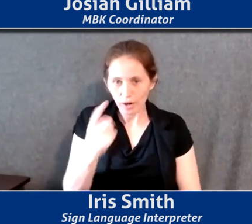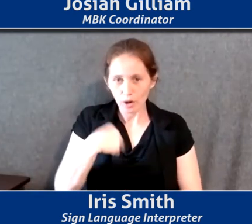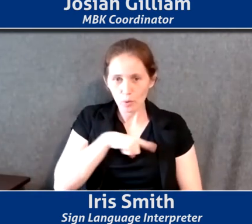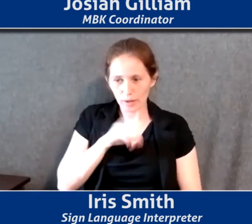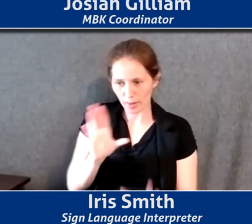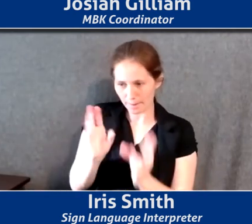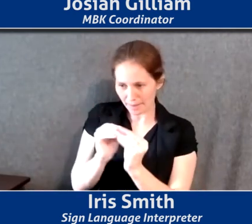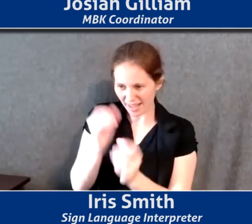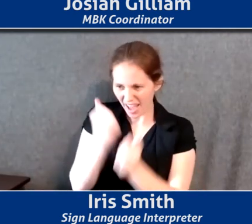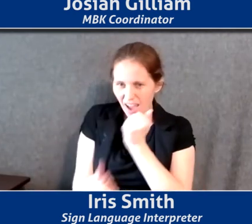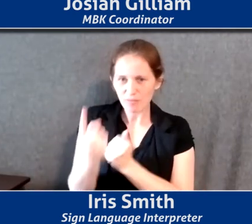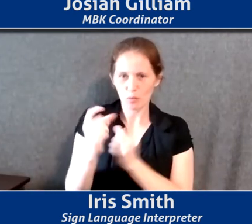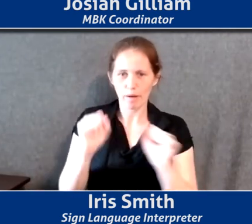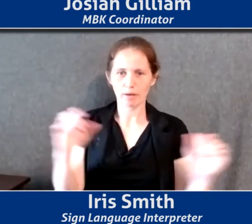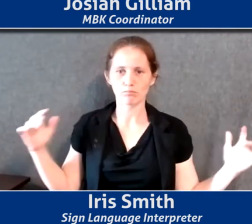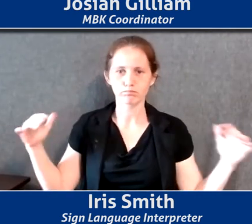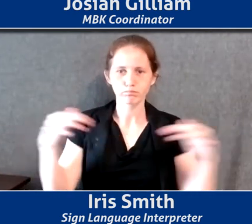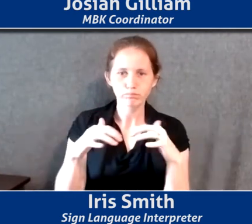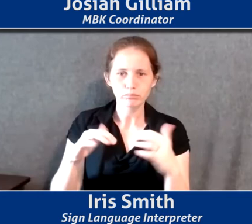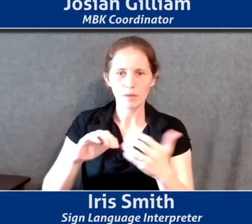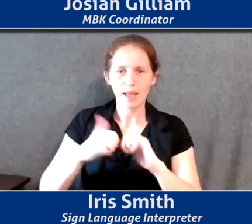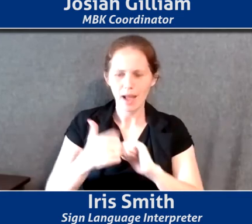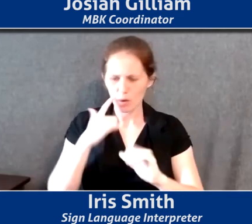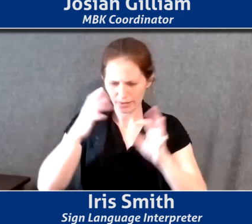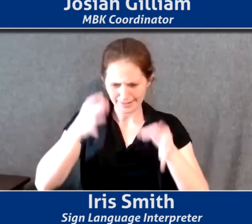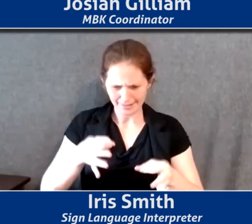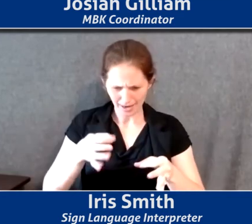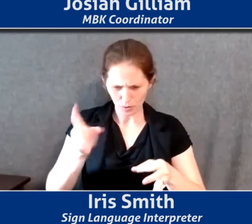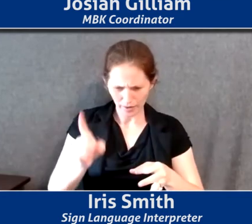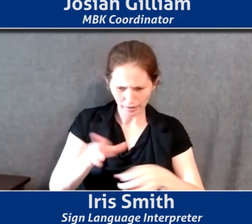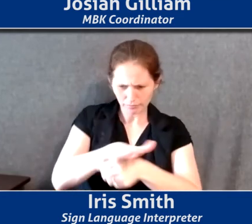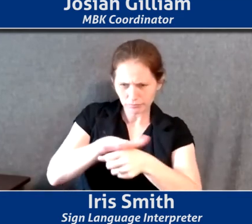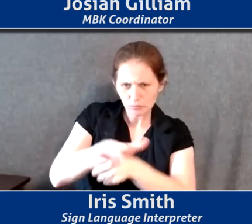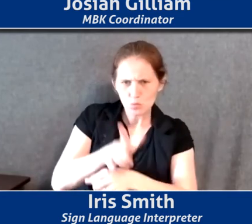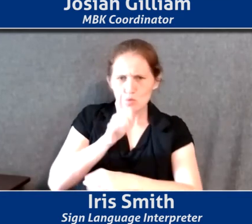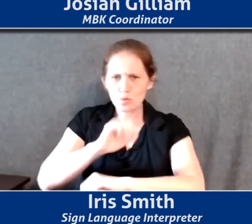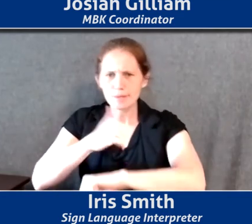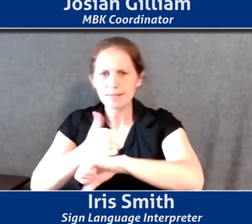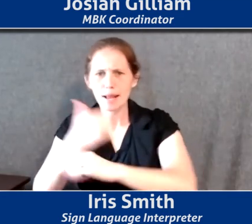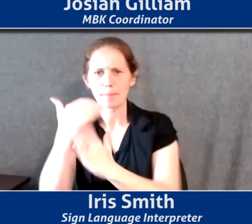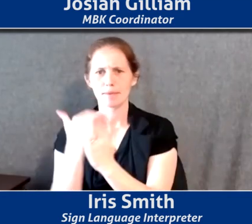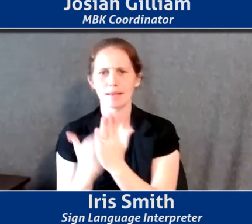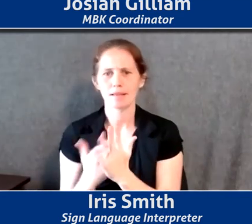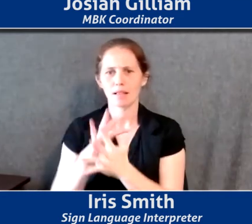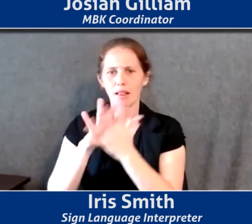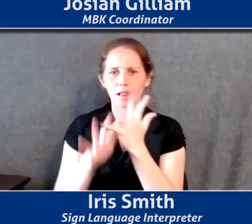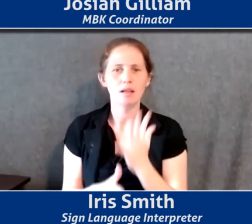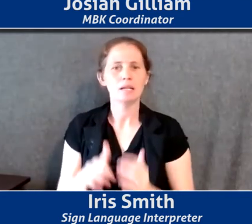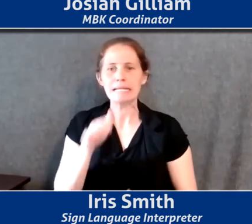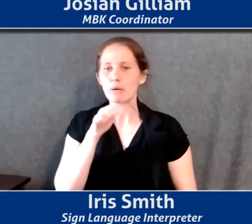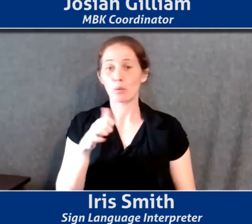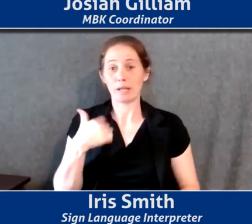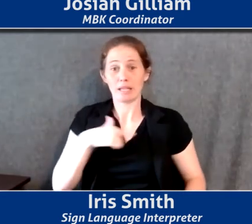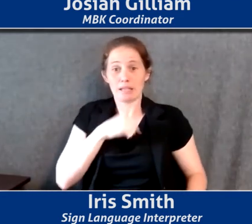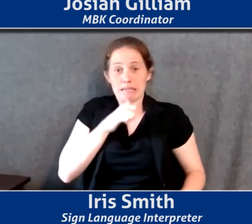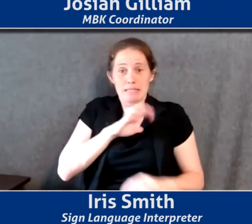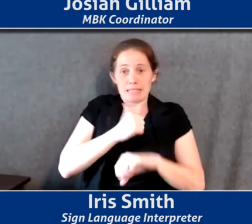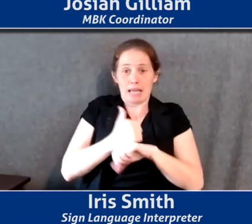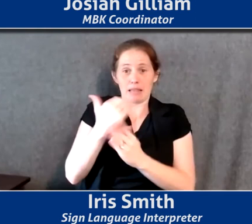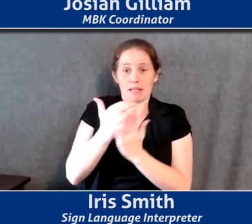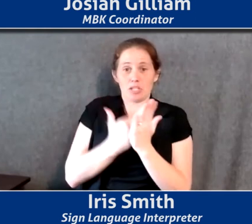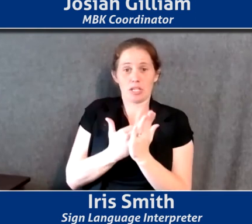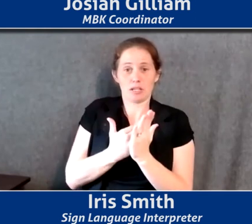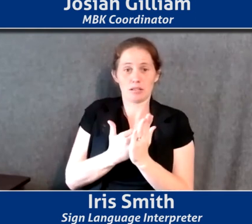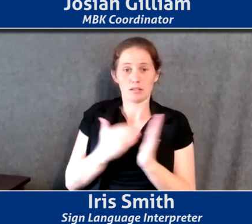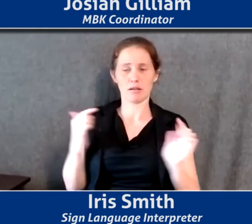meet that everyone can come? How are we going to decide who is going to set the agenda? And we didn't set the agenda. Um, and in